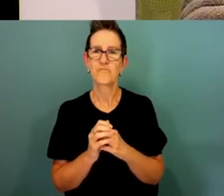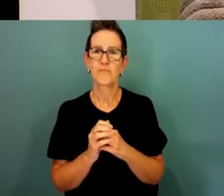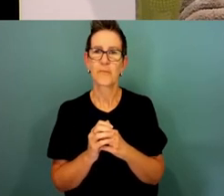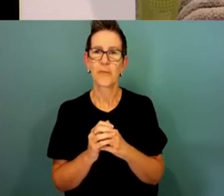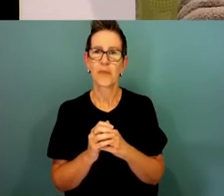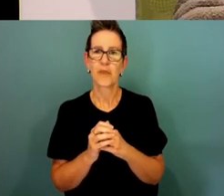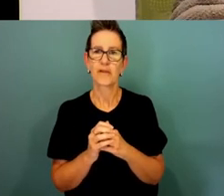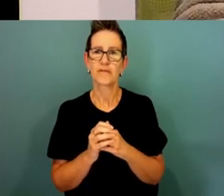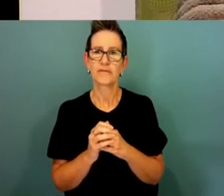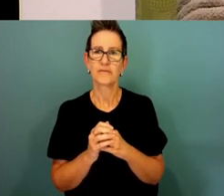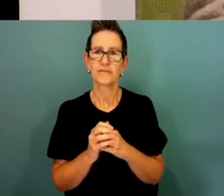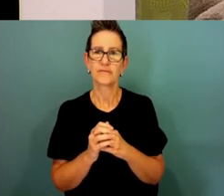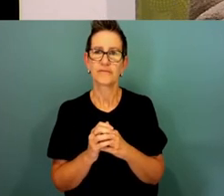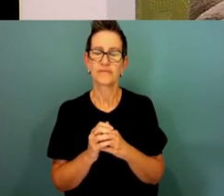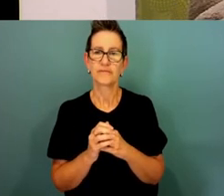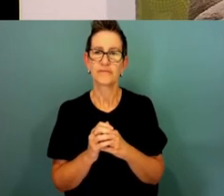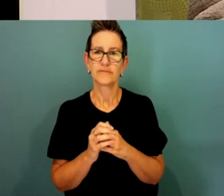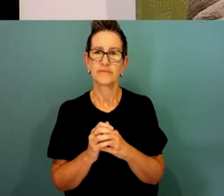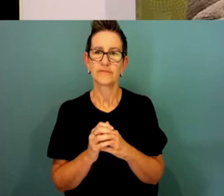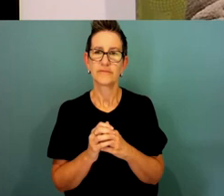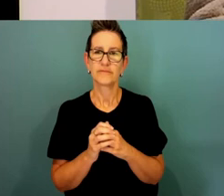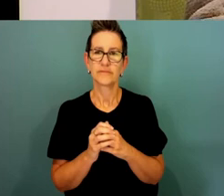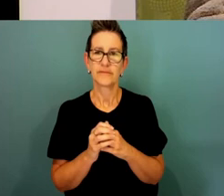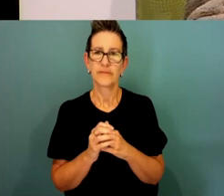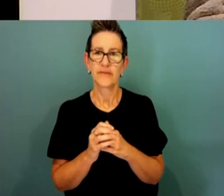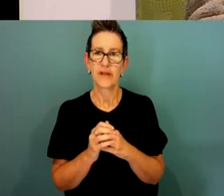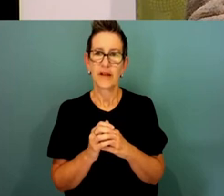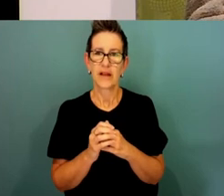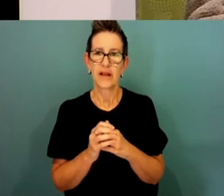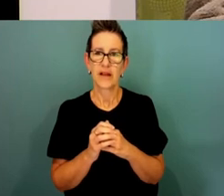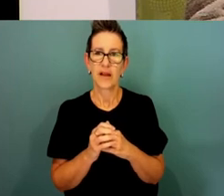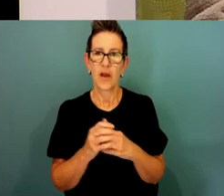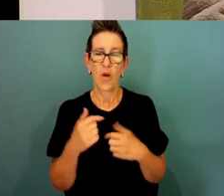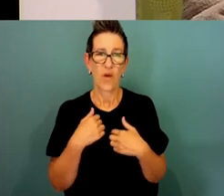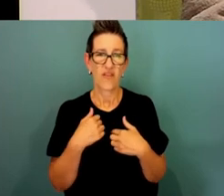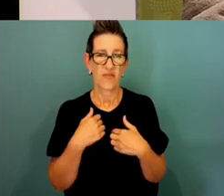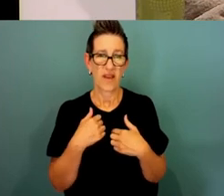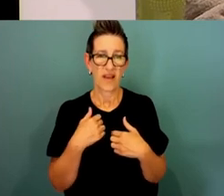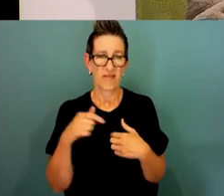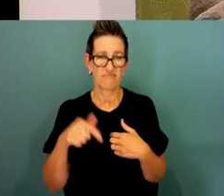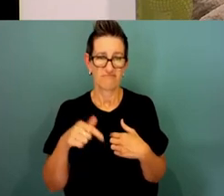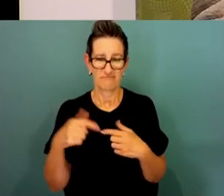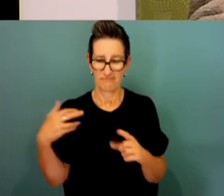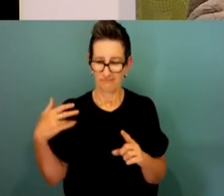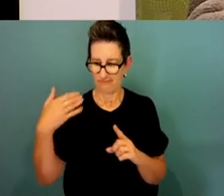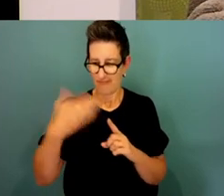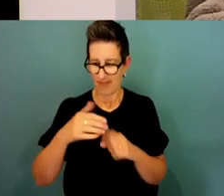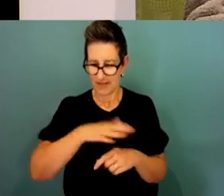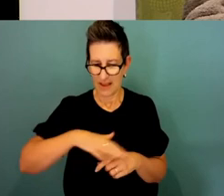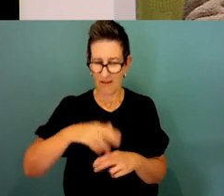Well, group, then, the Nornawal people, we've occupied this region for at least 25,000 years,